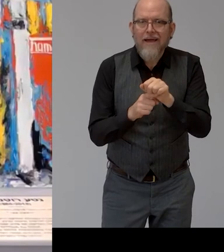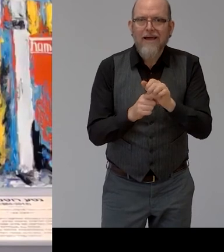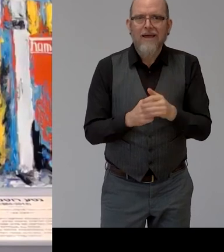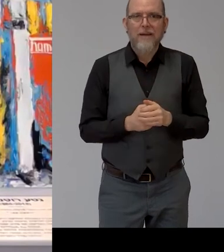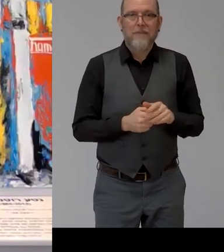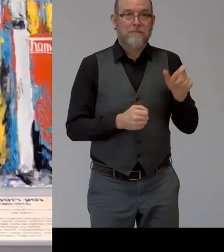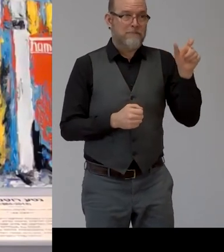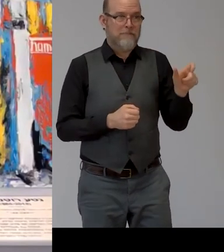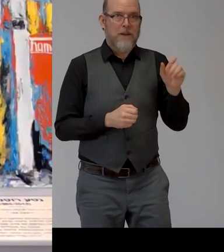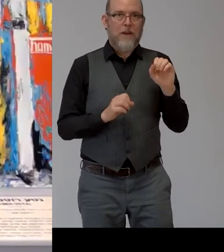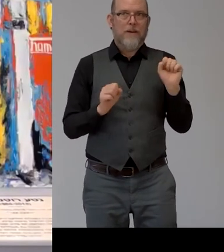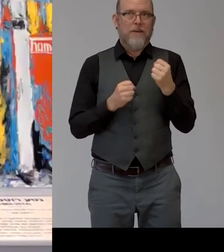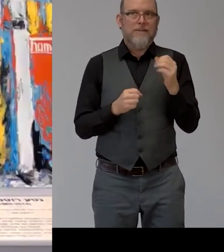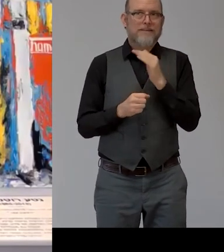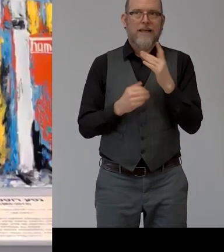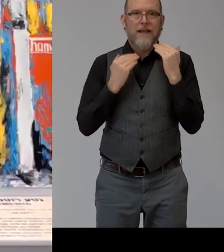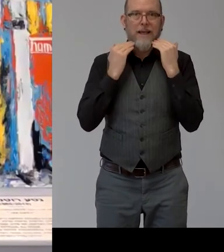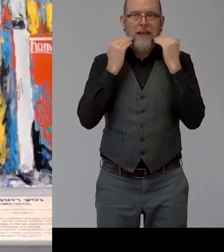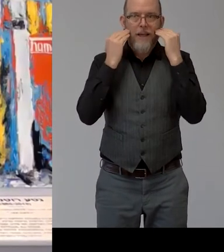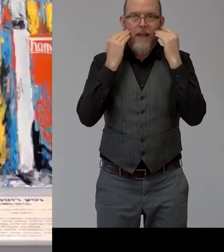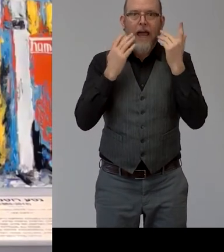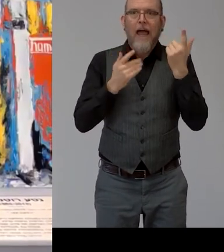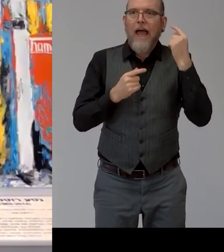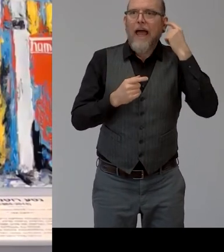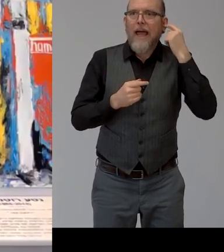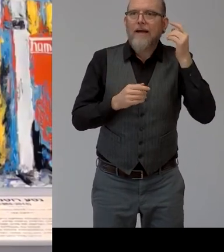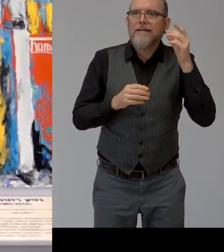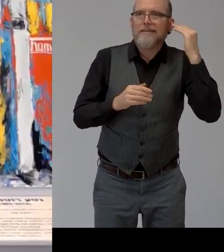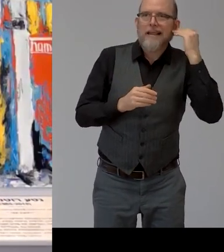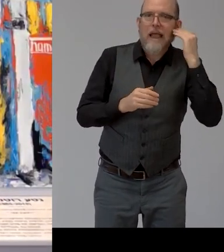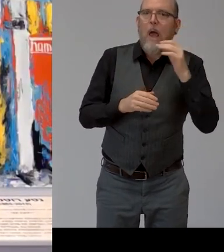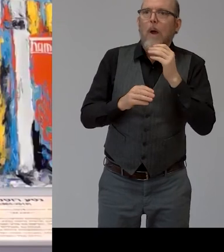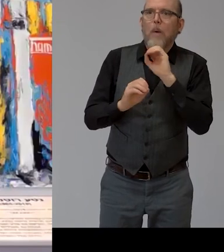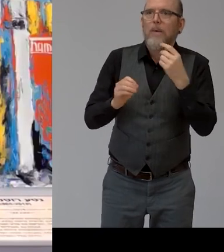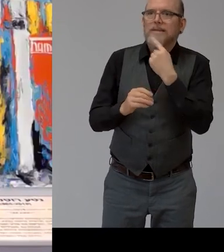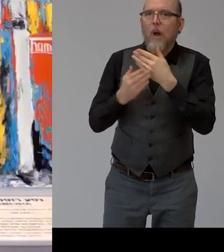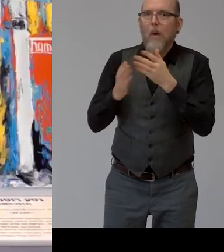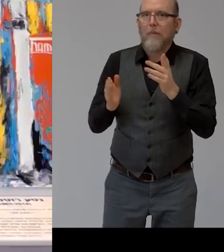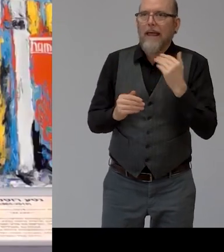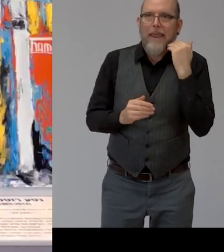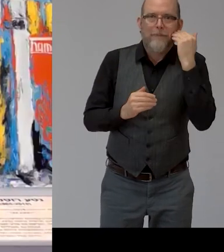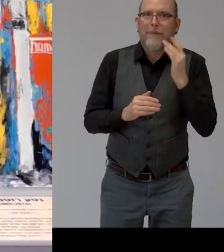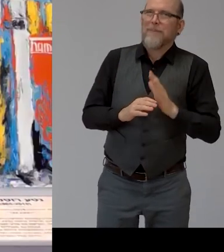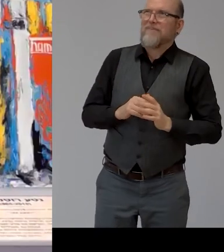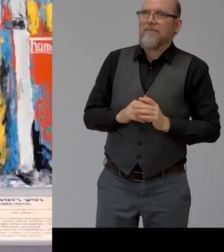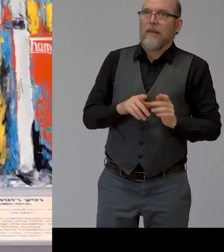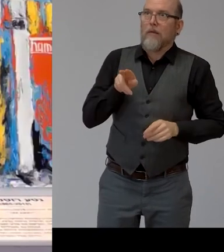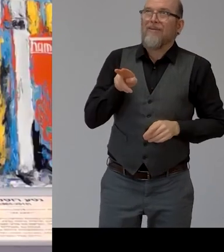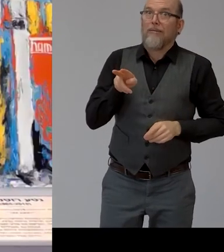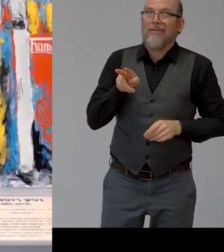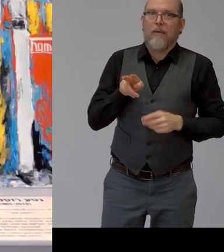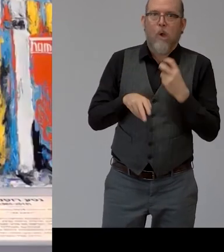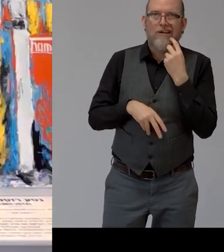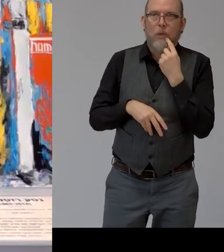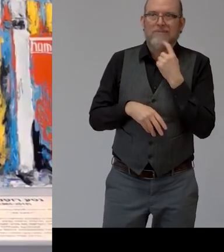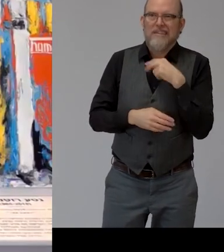excuse me i can't hear she didn't want to disclose her disability think about it and the the mere lack of